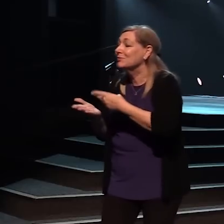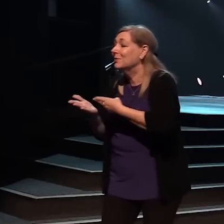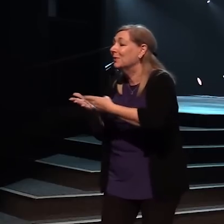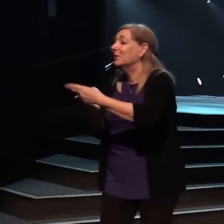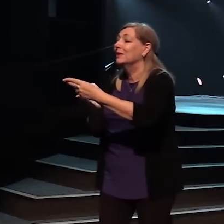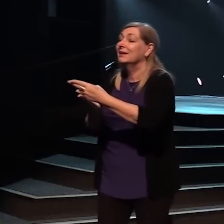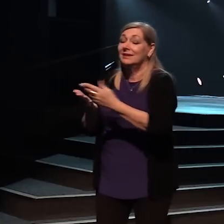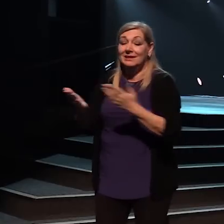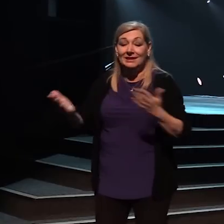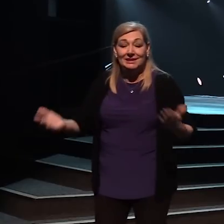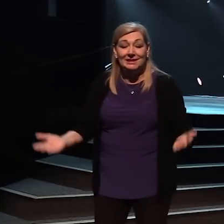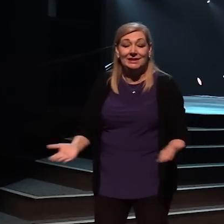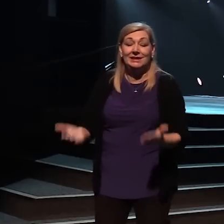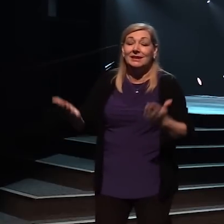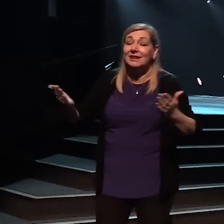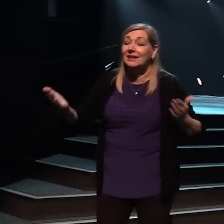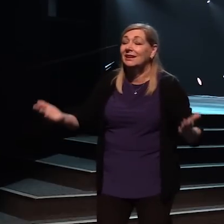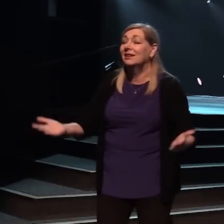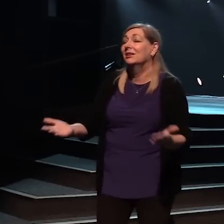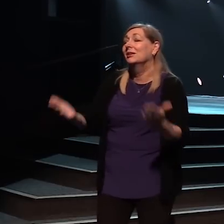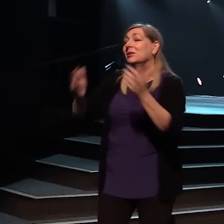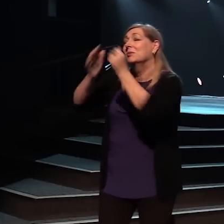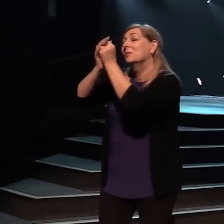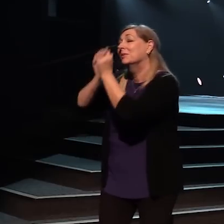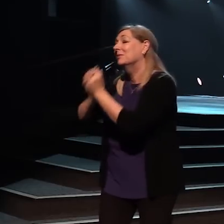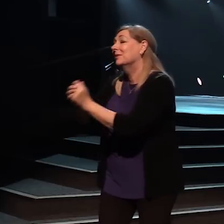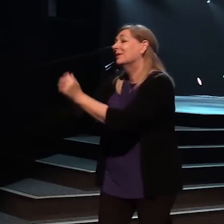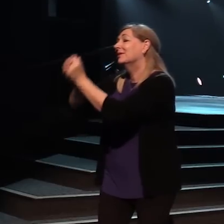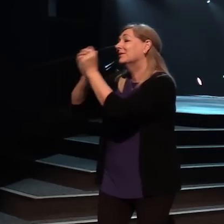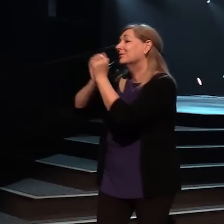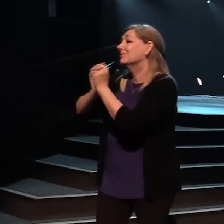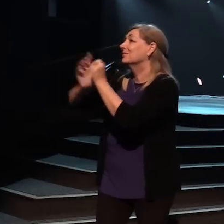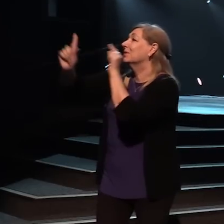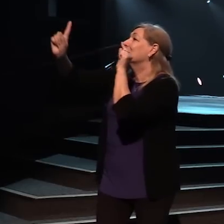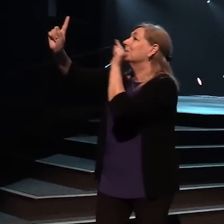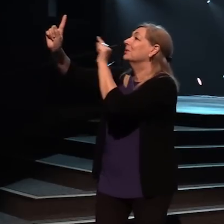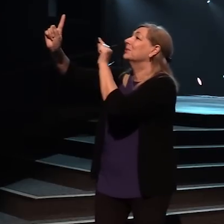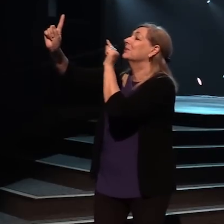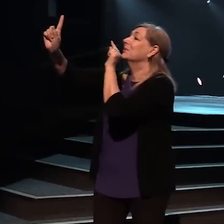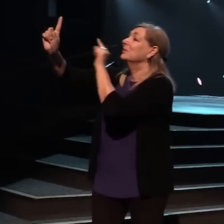Oh, Jesus, we are here, we're here for you